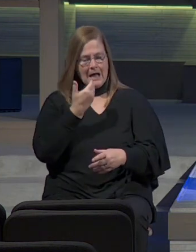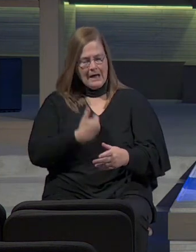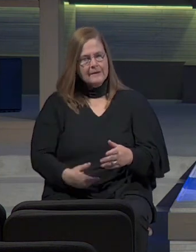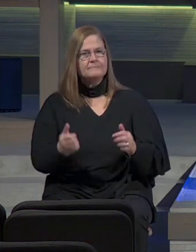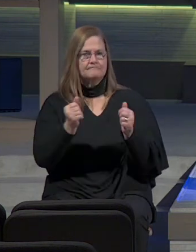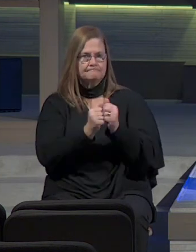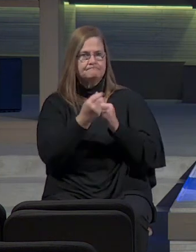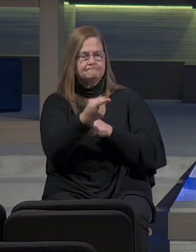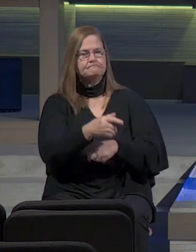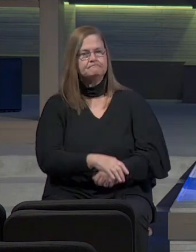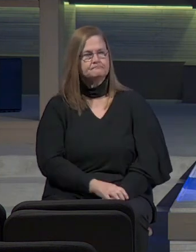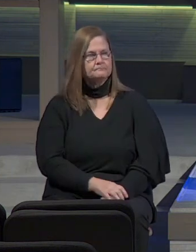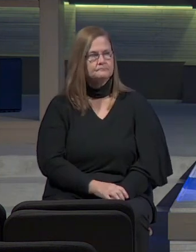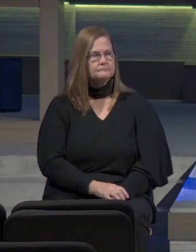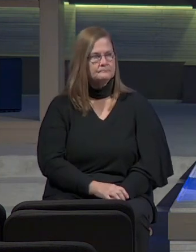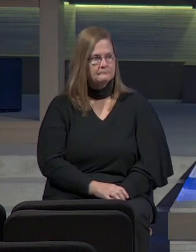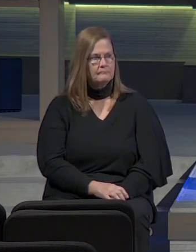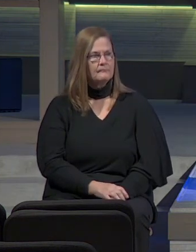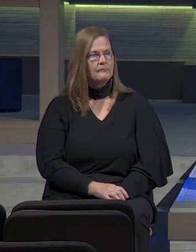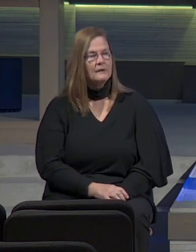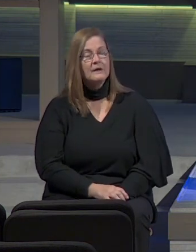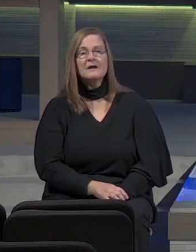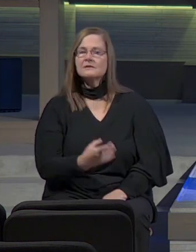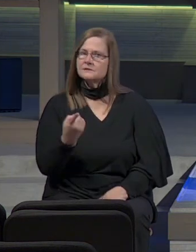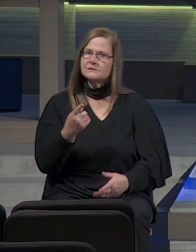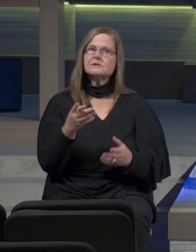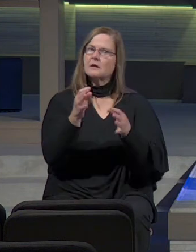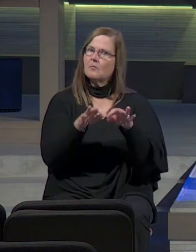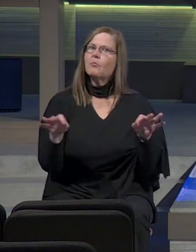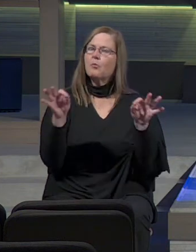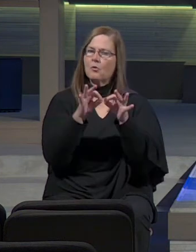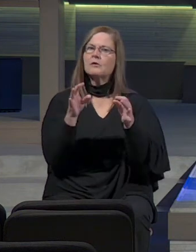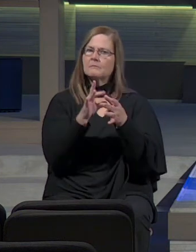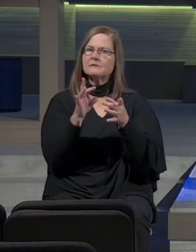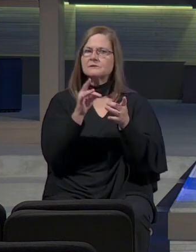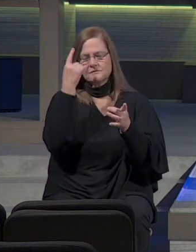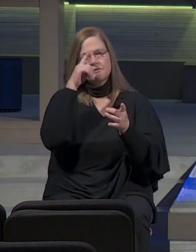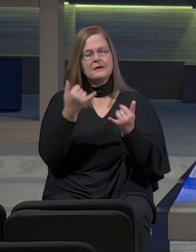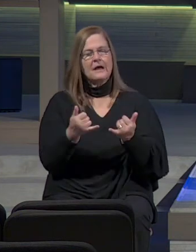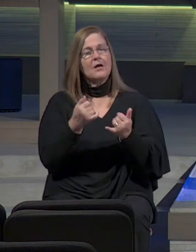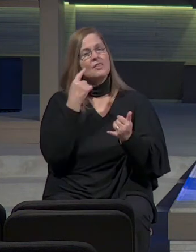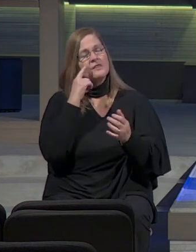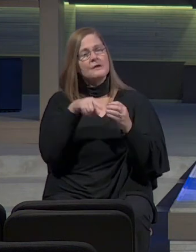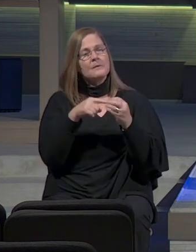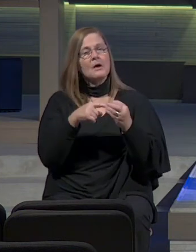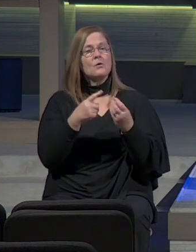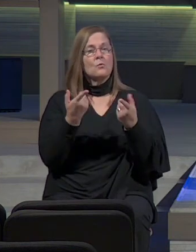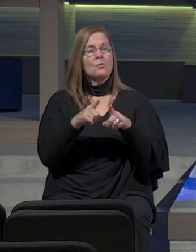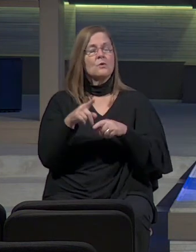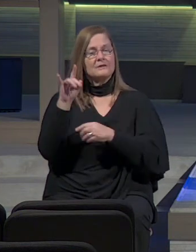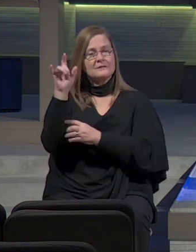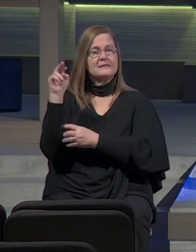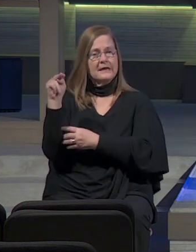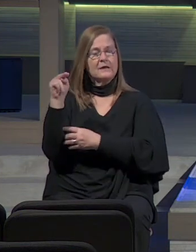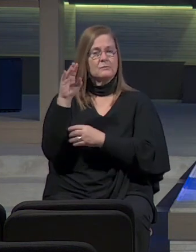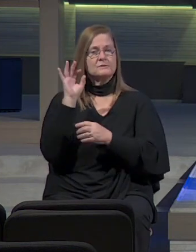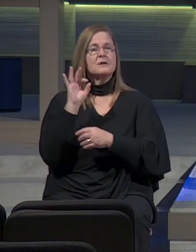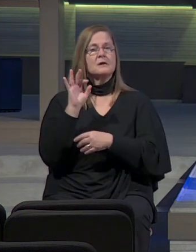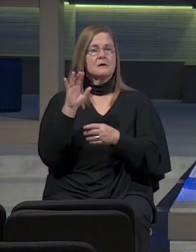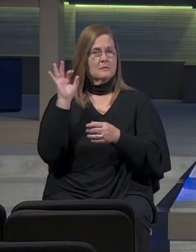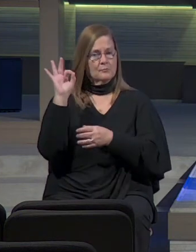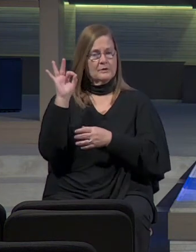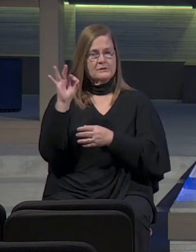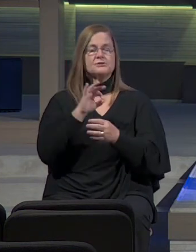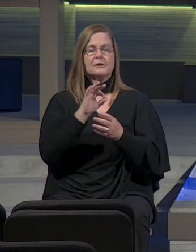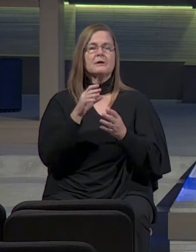Opposition's coming. Man, this is so timely. Think about as Dan has been preaching through Revelation. Look, the blossoms